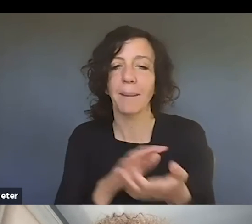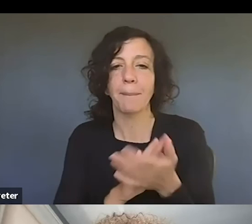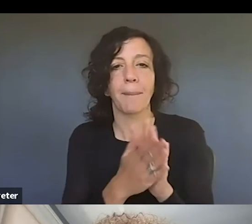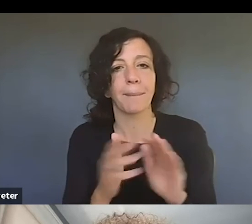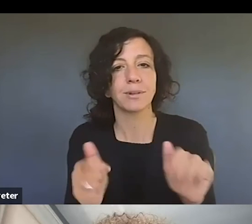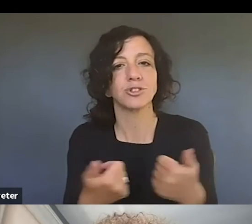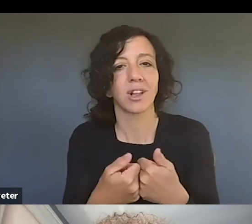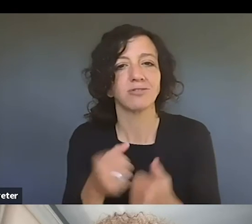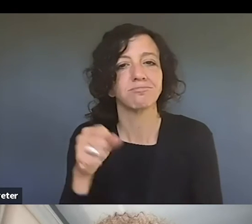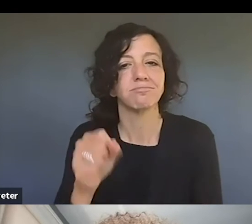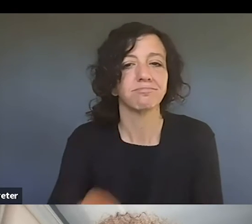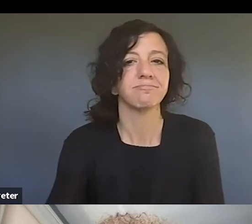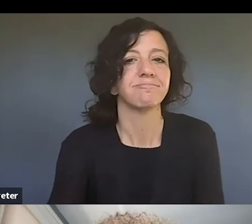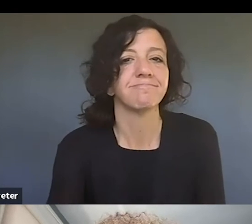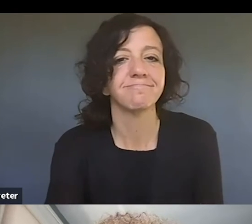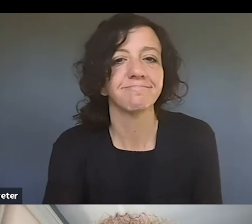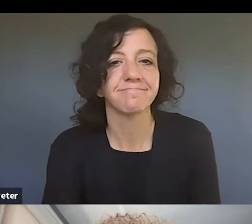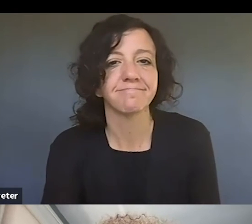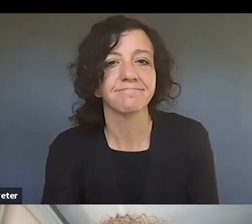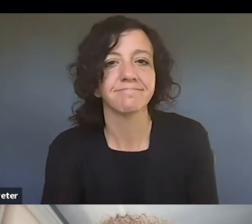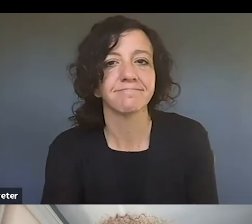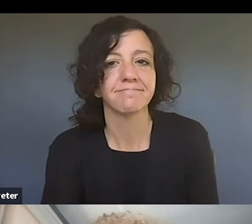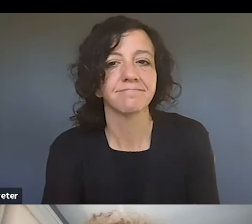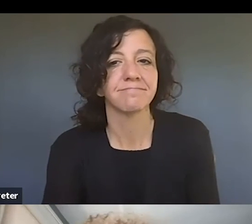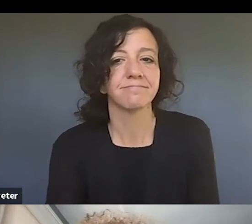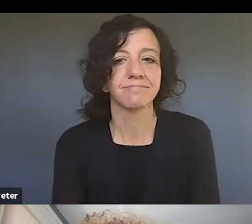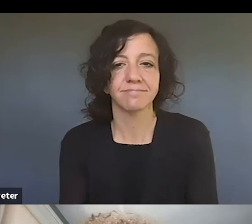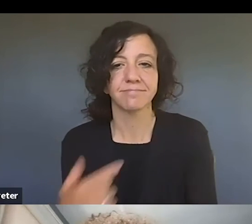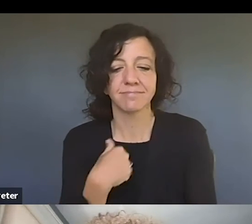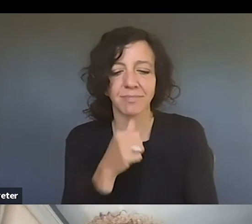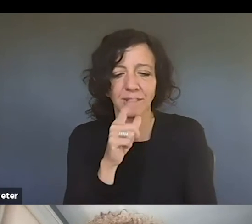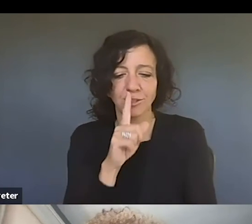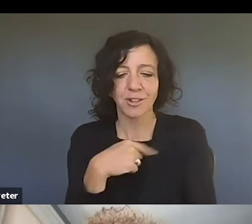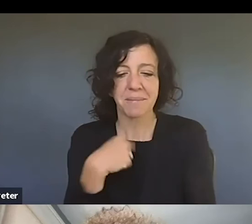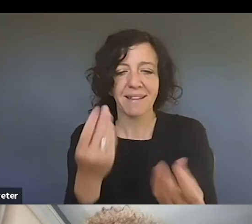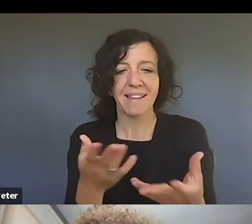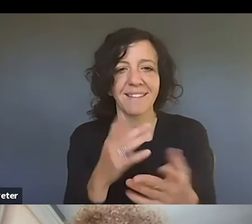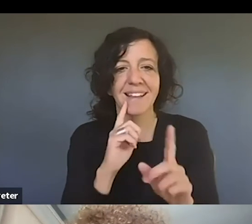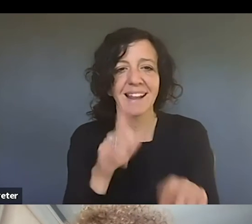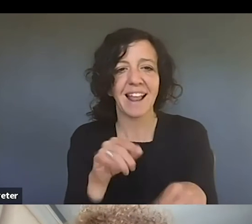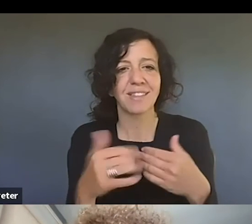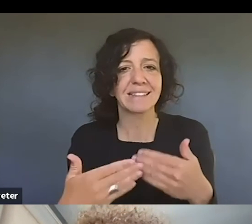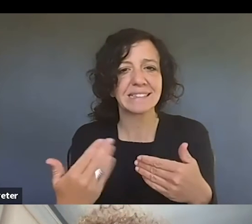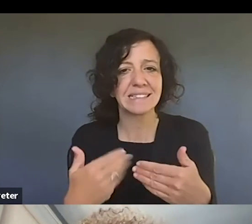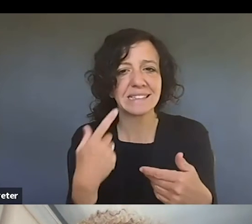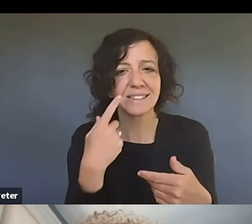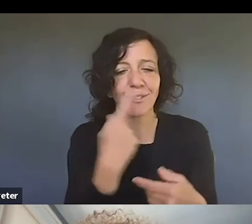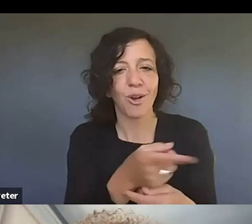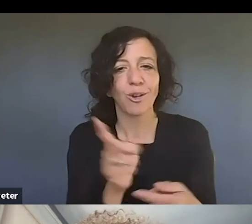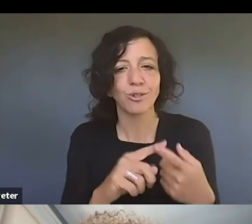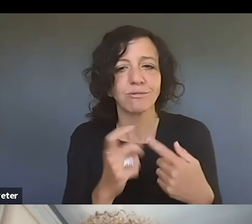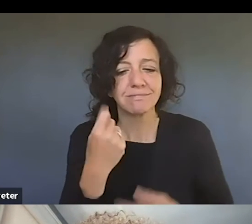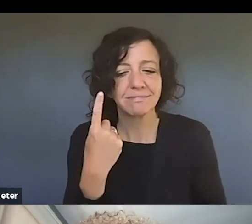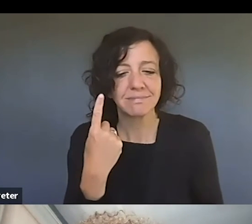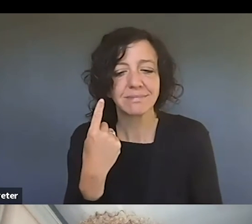Um, I'm not sure that I'm giving an answer that's going to be very useful as